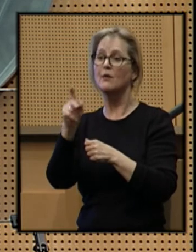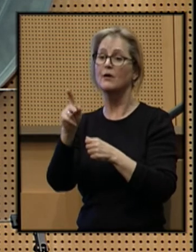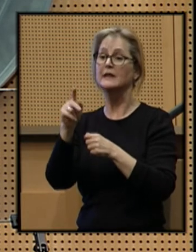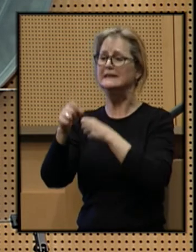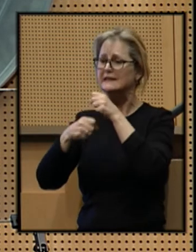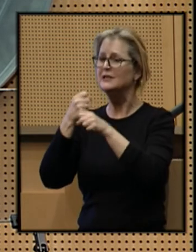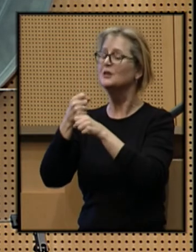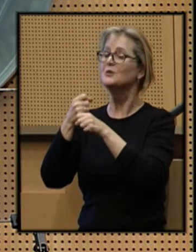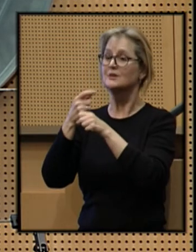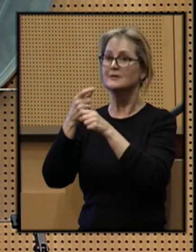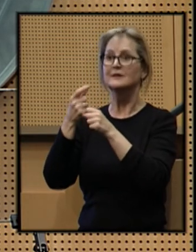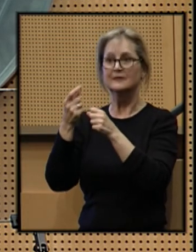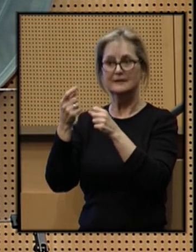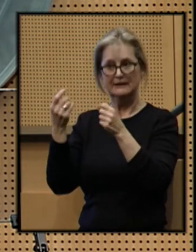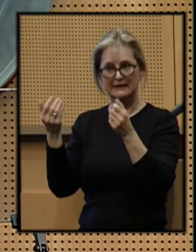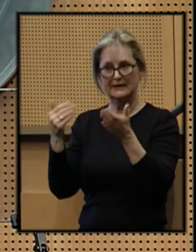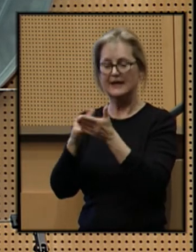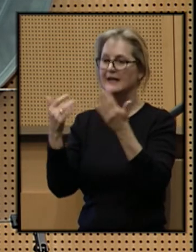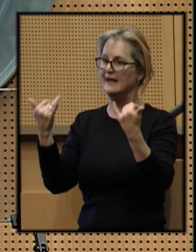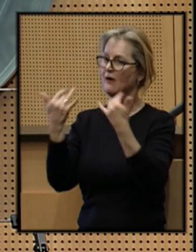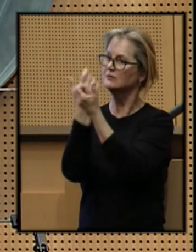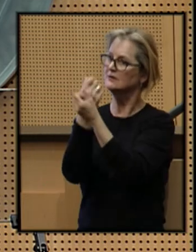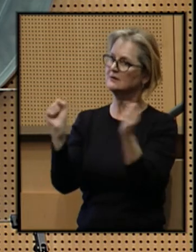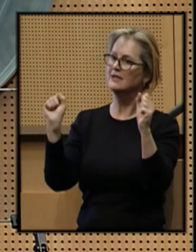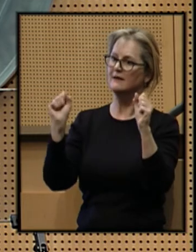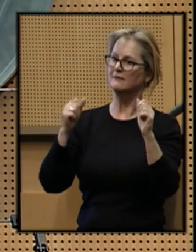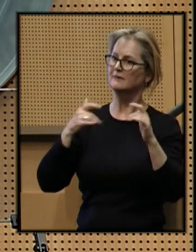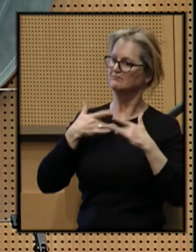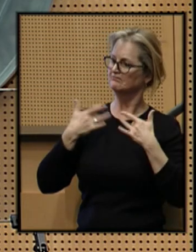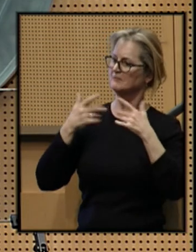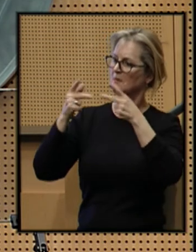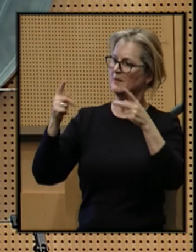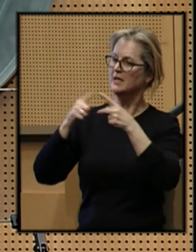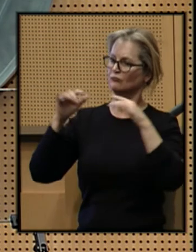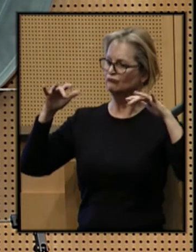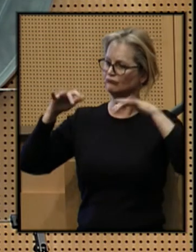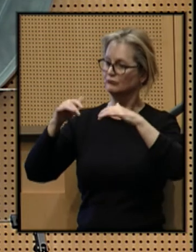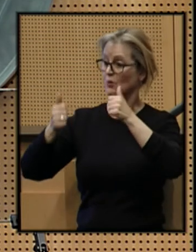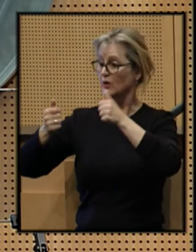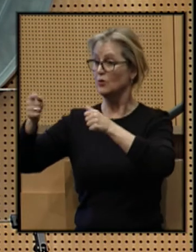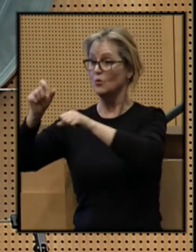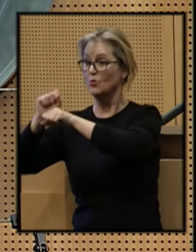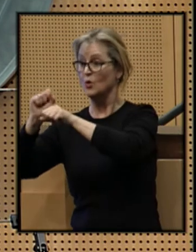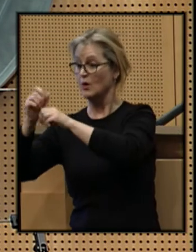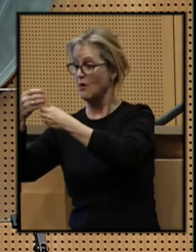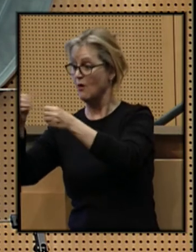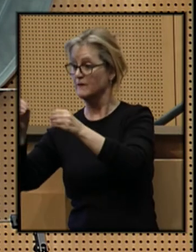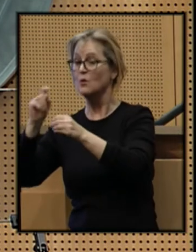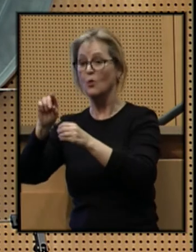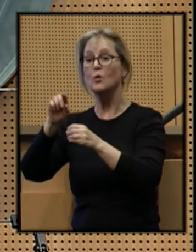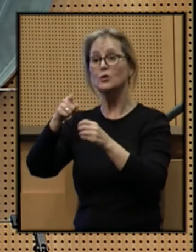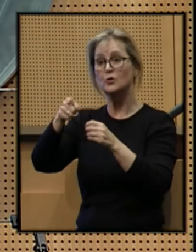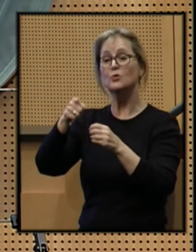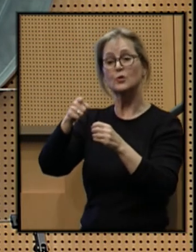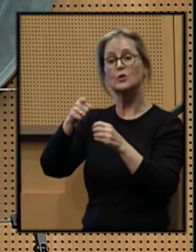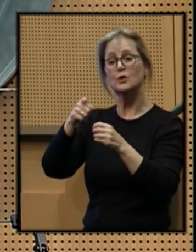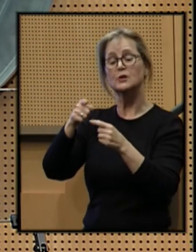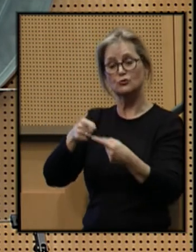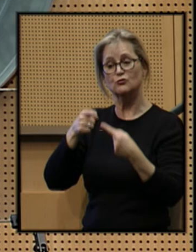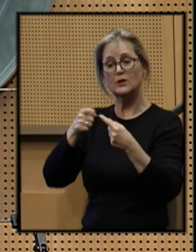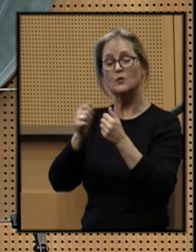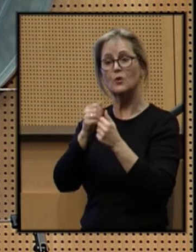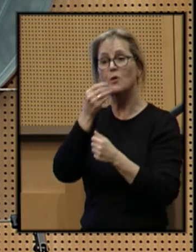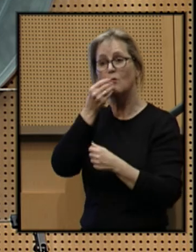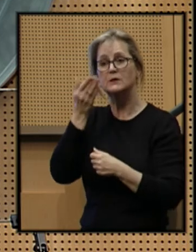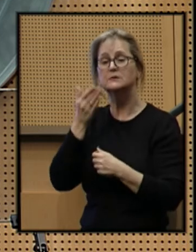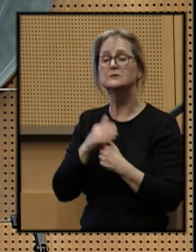years are once again safe and vibrant places to gather, whether you work in an office or whether you are struggling with